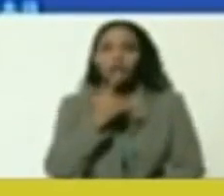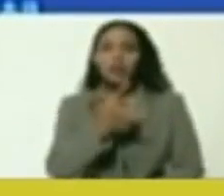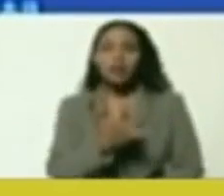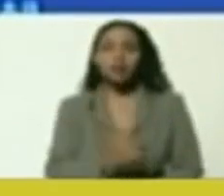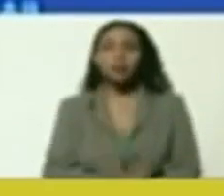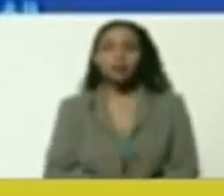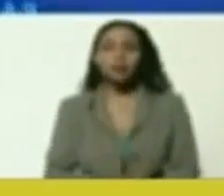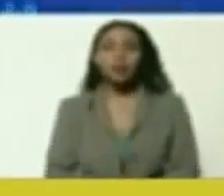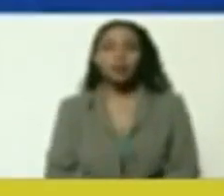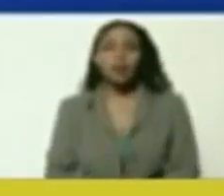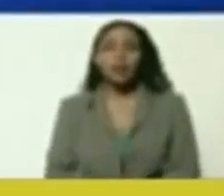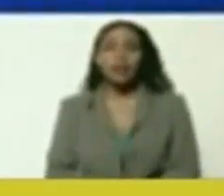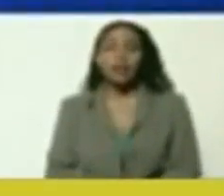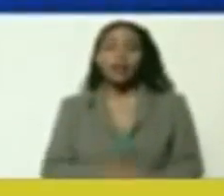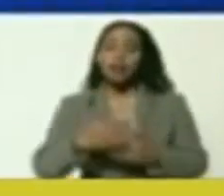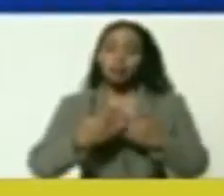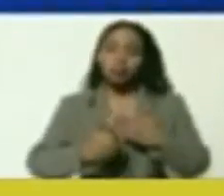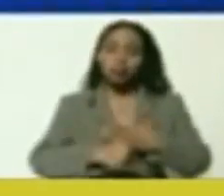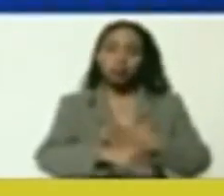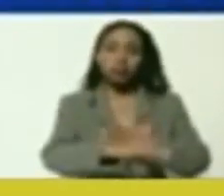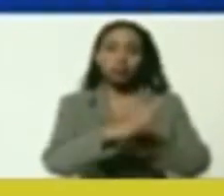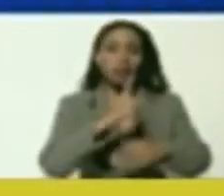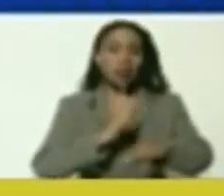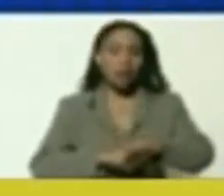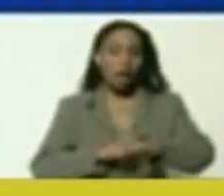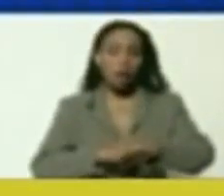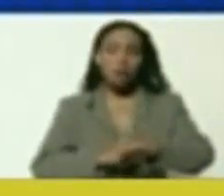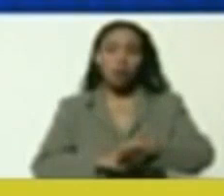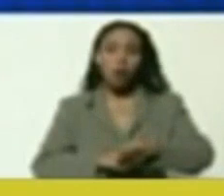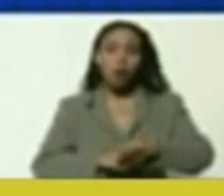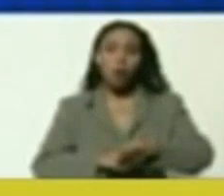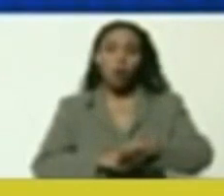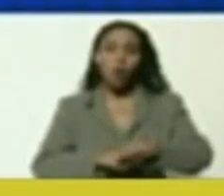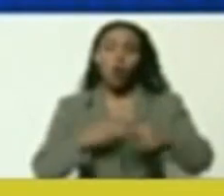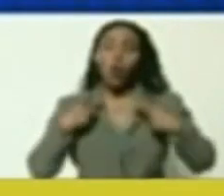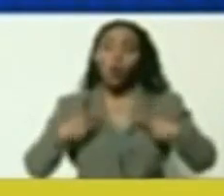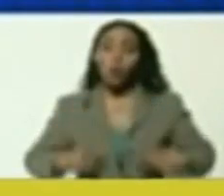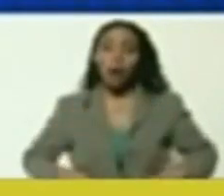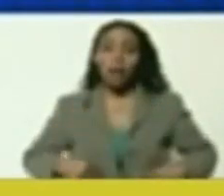and I can say right now that after all these years,